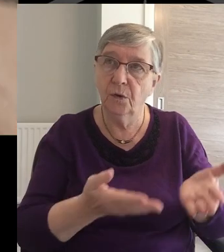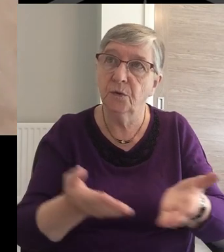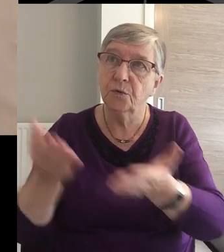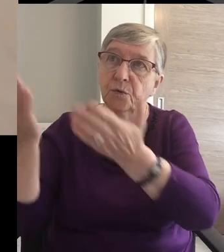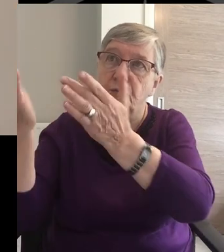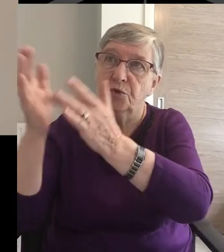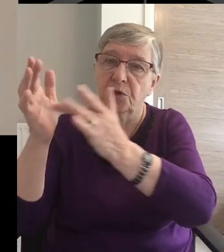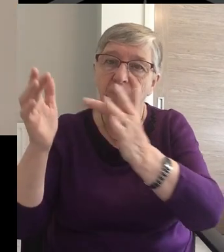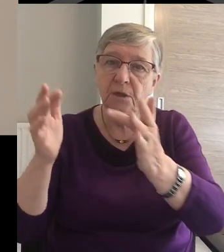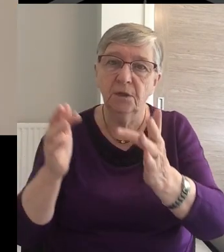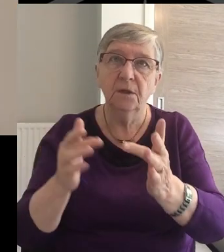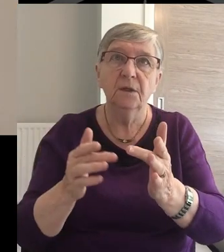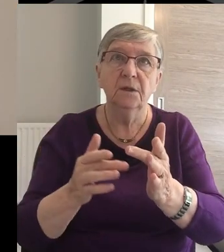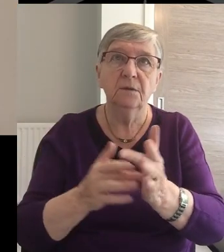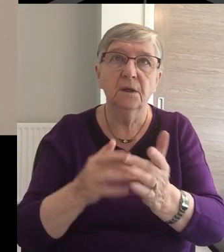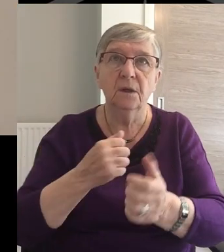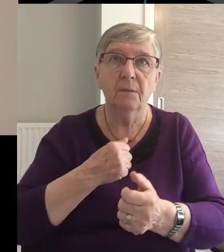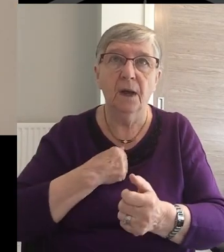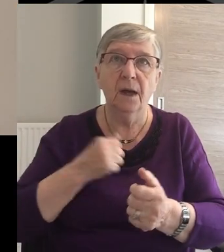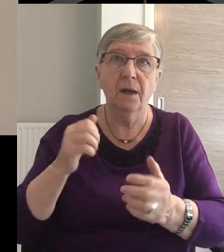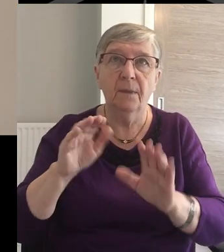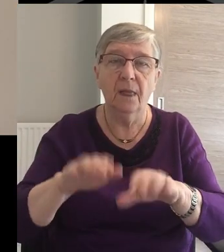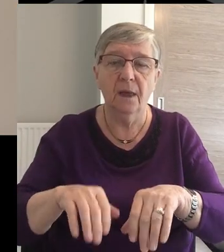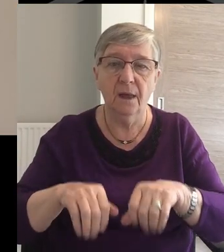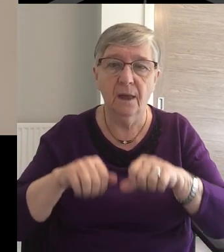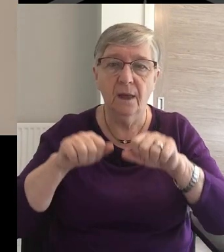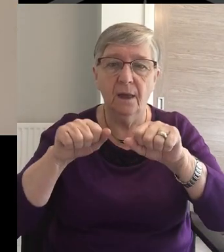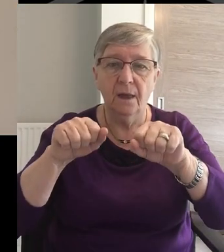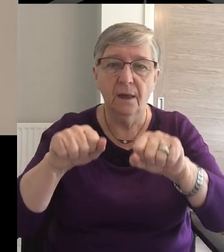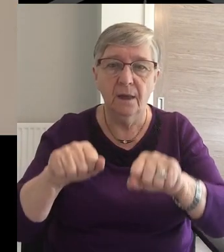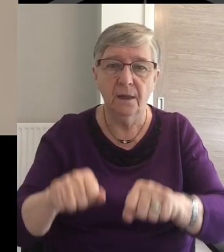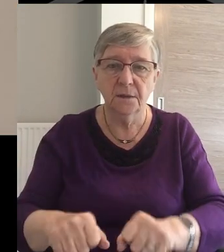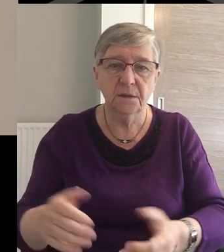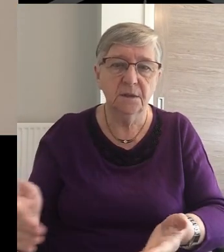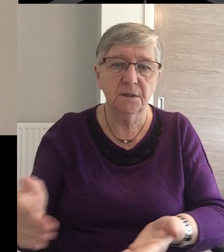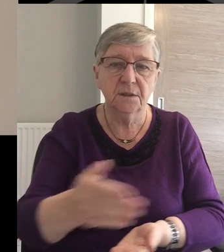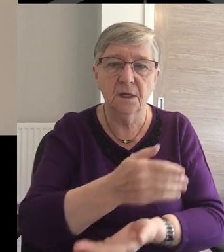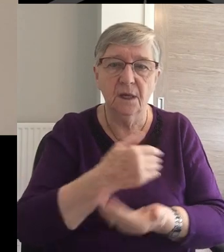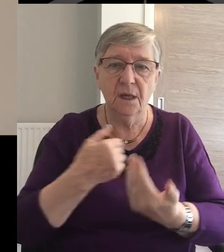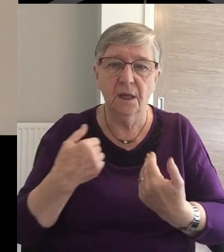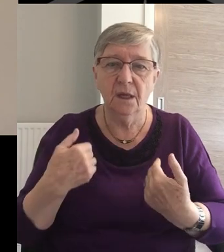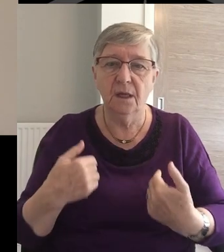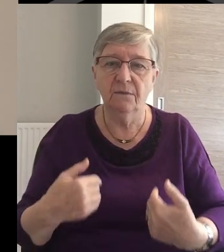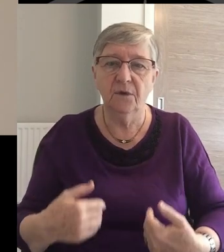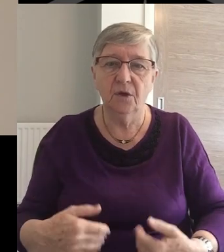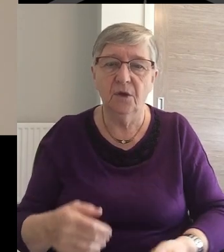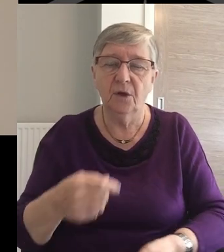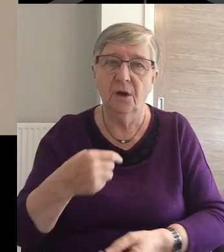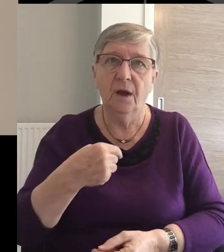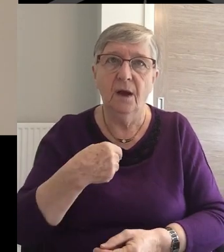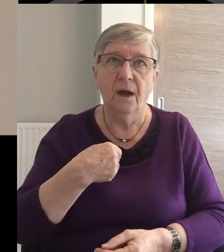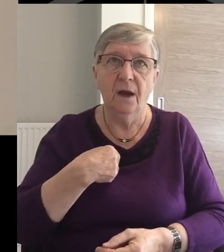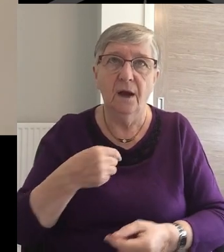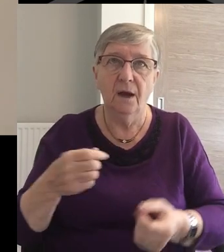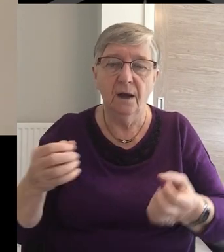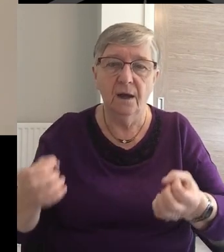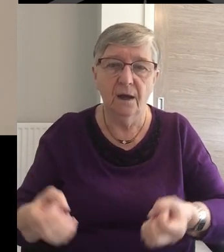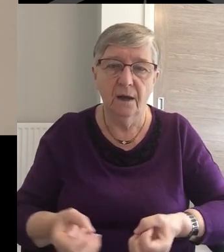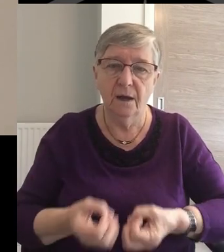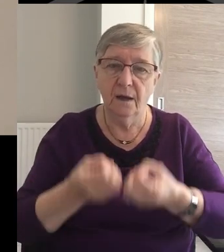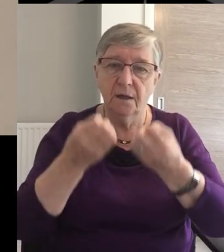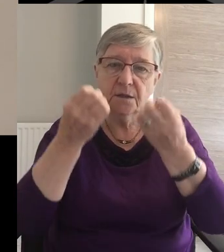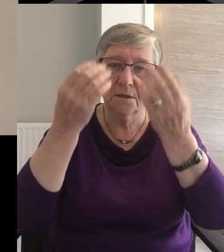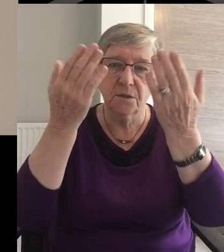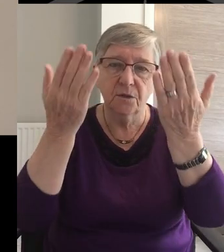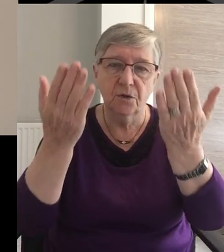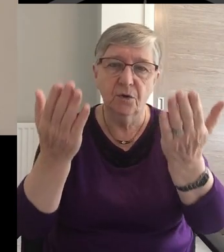All to Thee, my blessed Savior